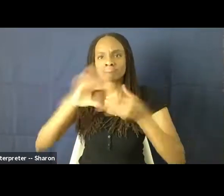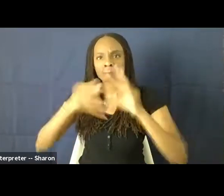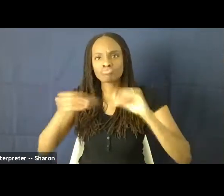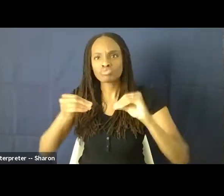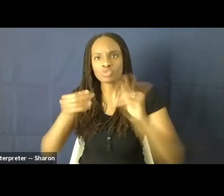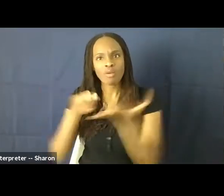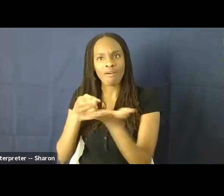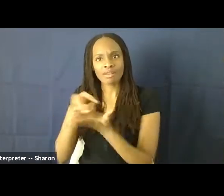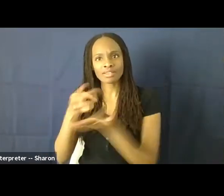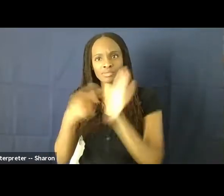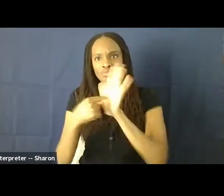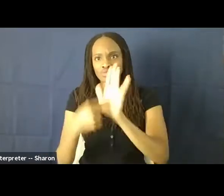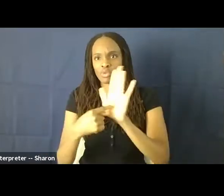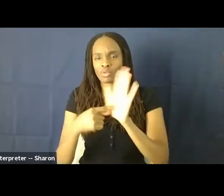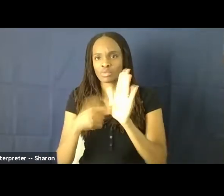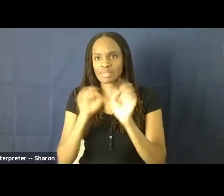society we live in.